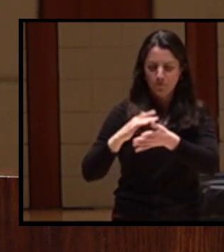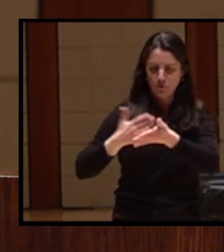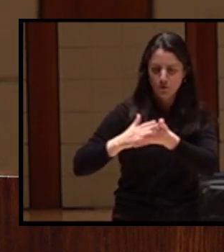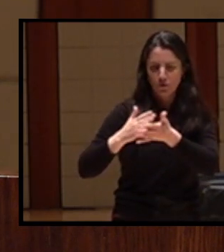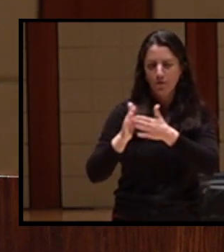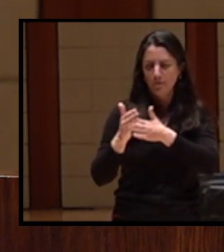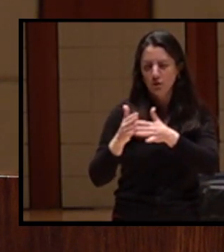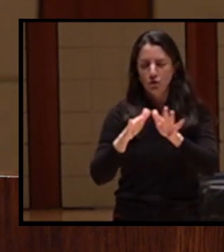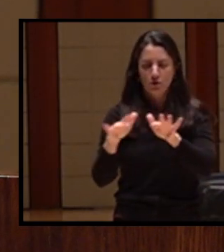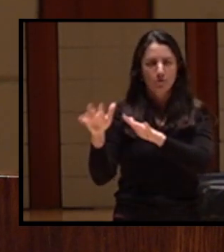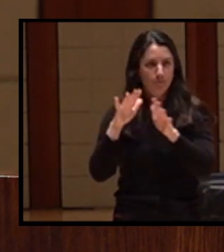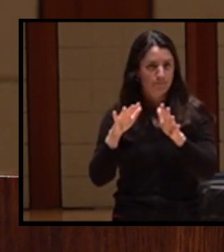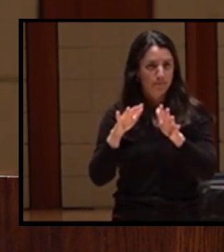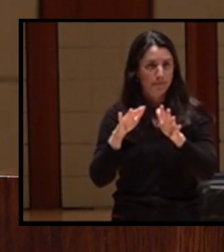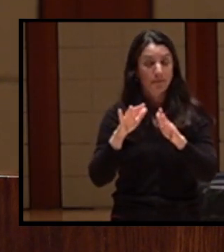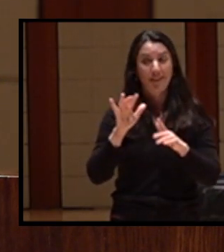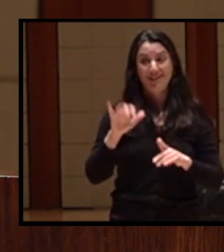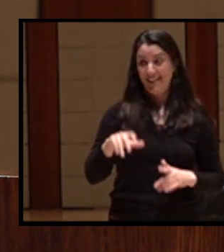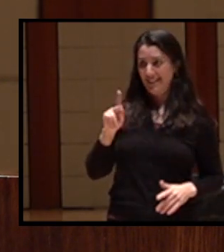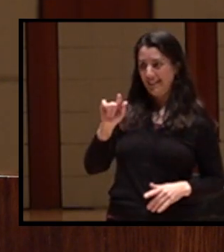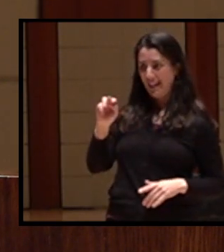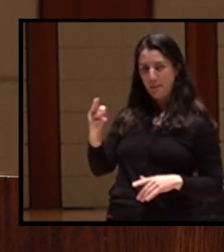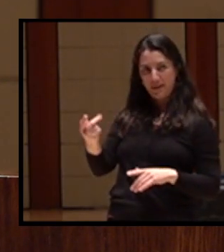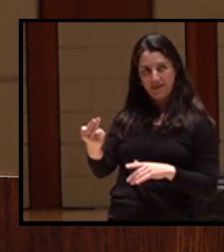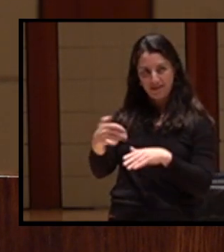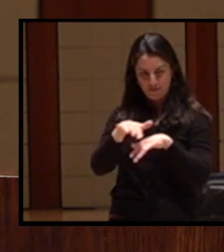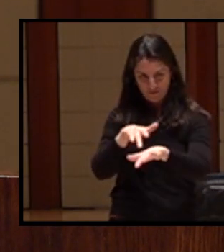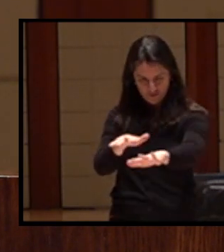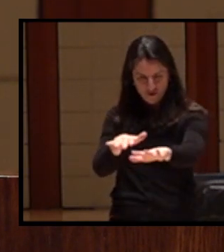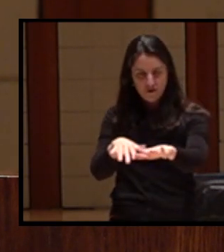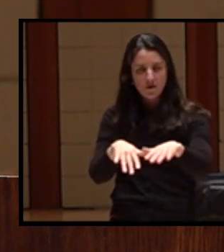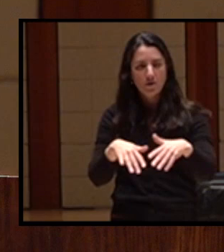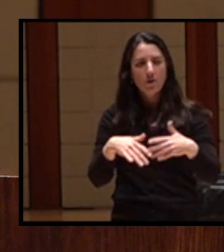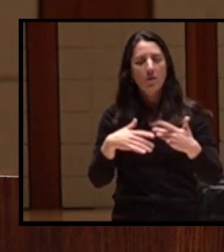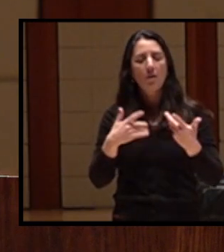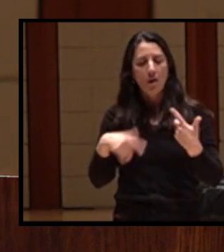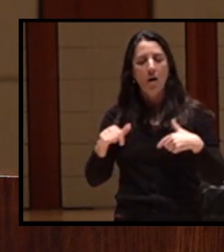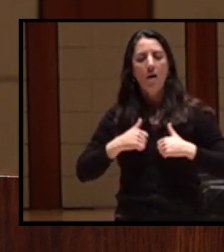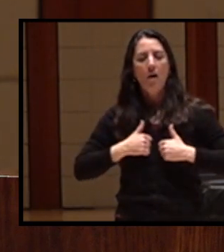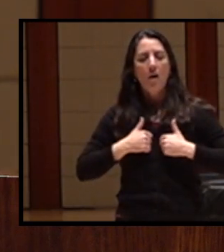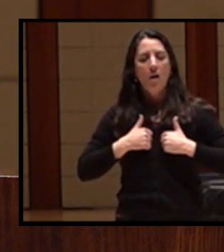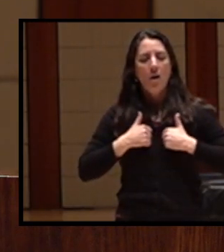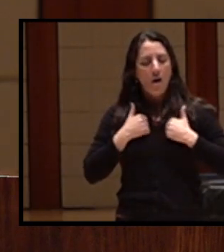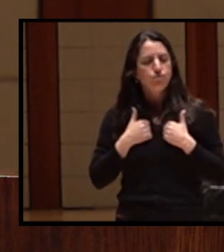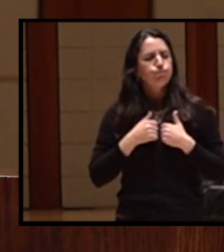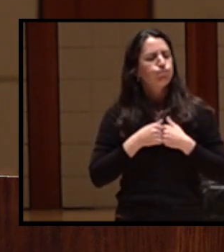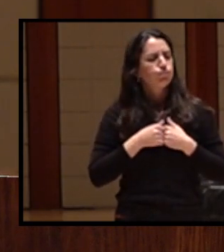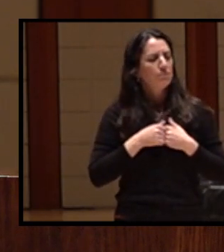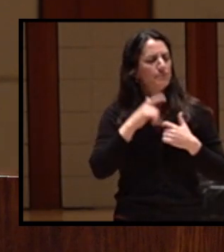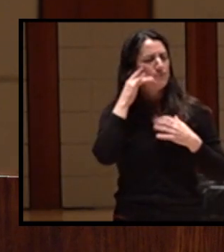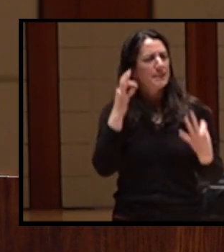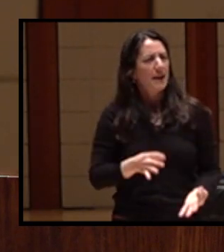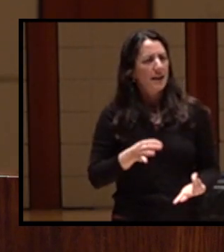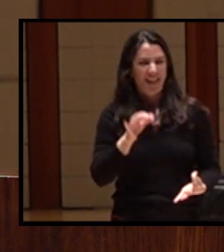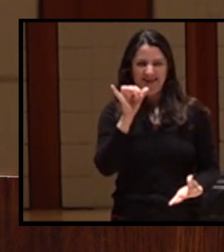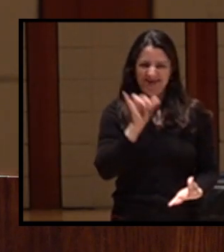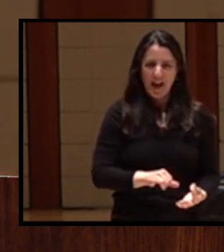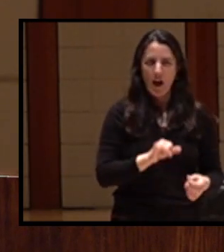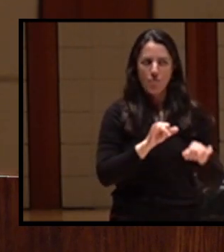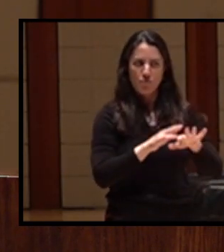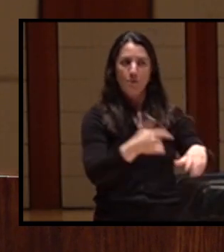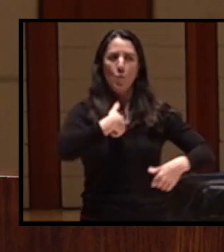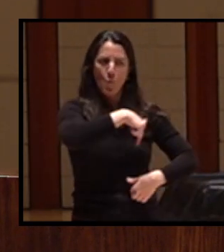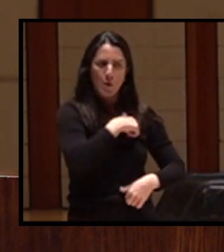river. The river had determined her livelihood, and it was time to come out of hiding. She had had several